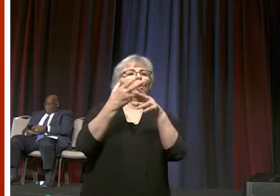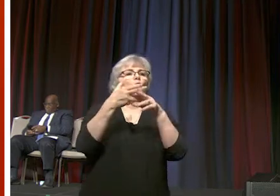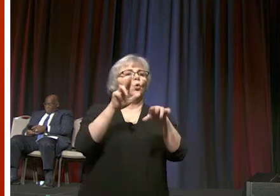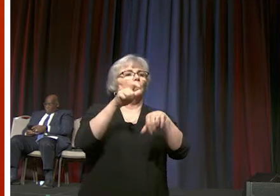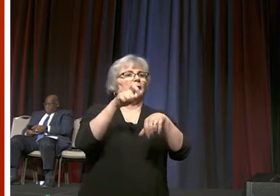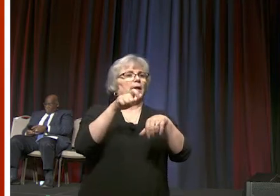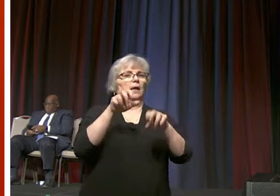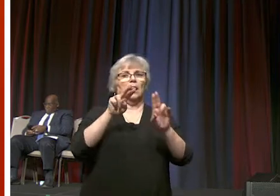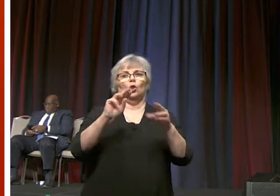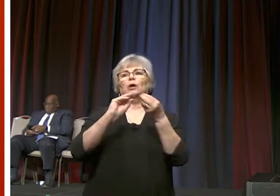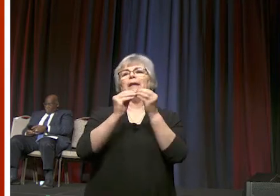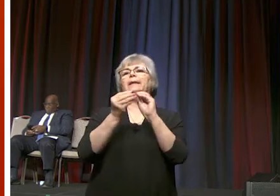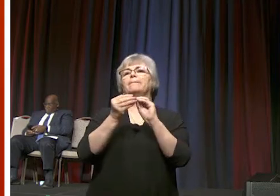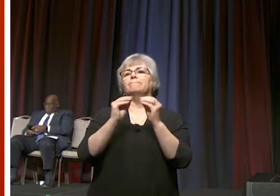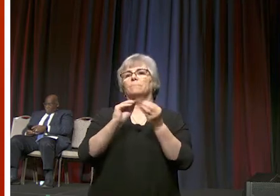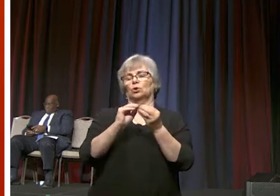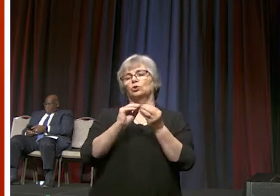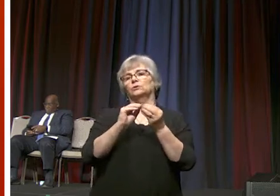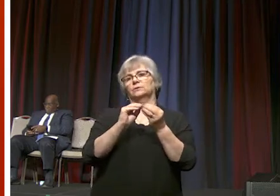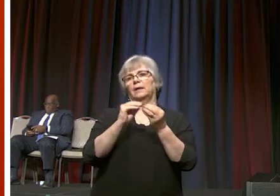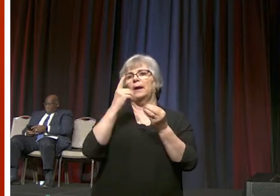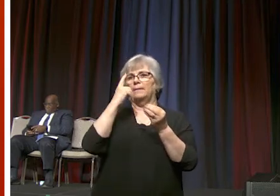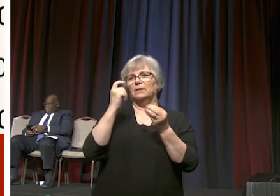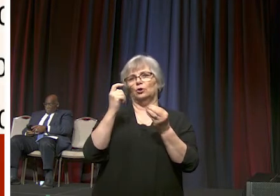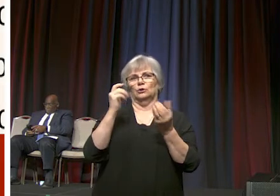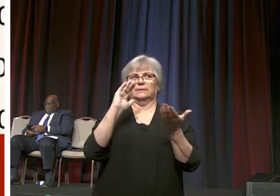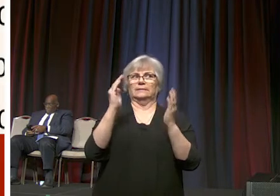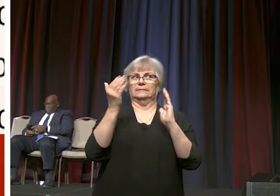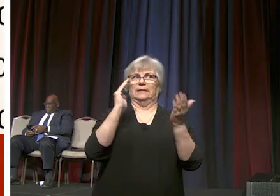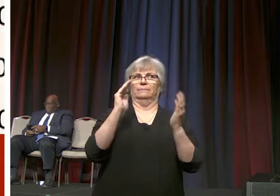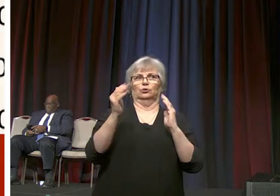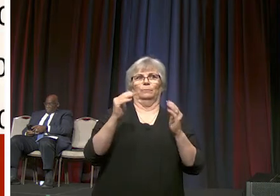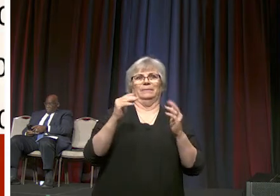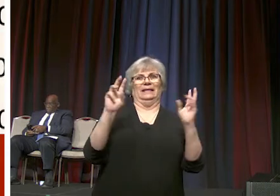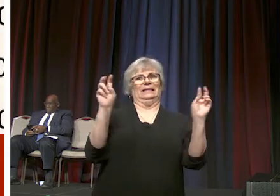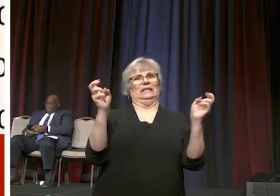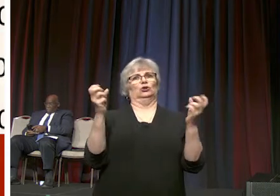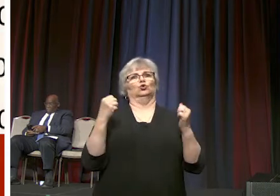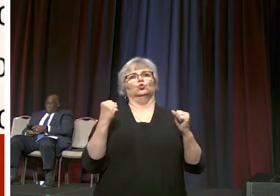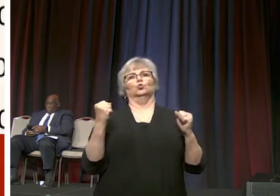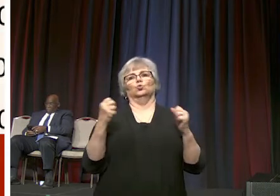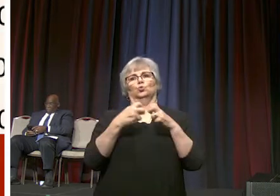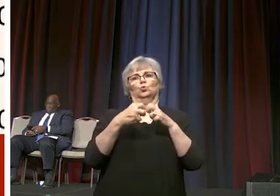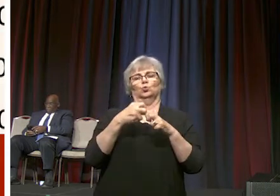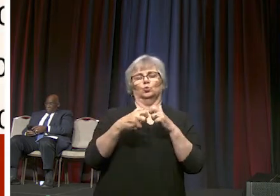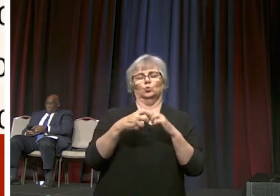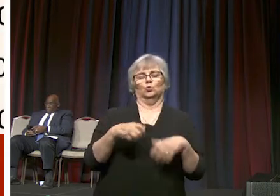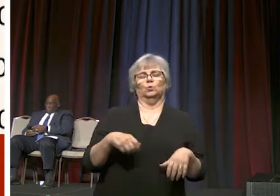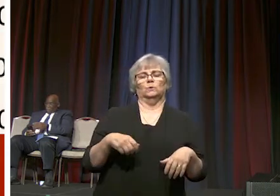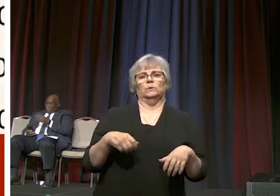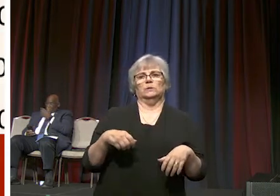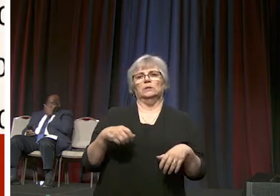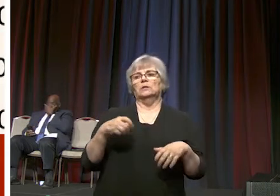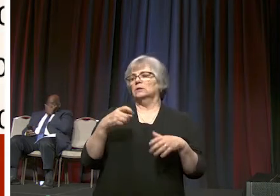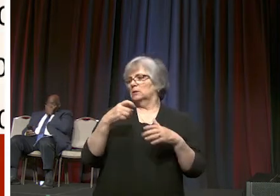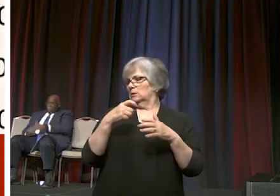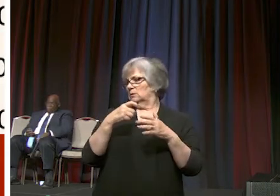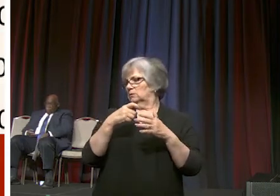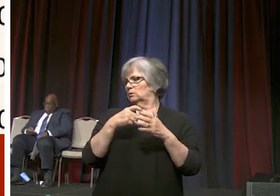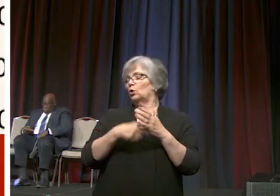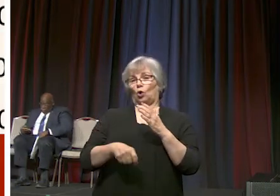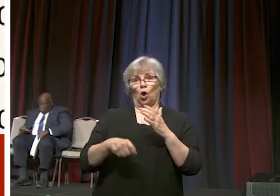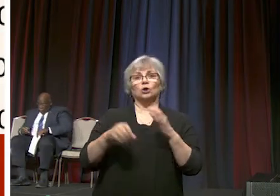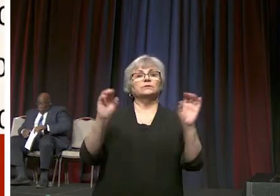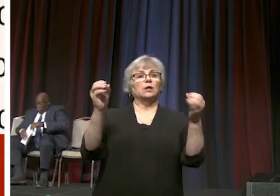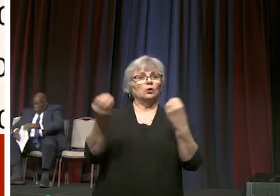quick look at numbers since that appears to be an issue cost implications after office expenses